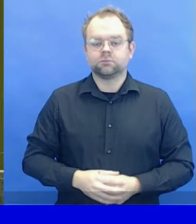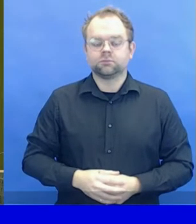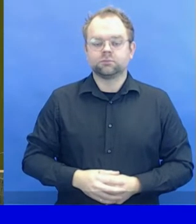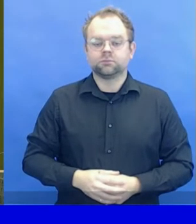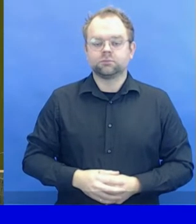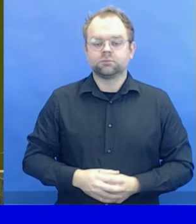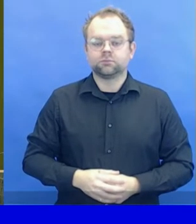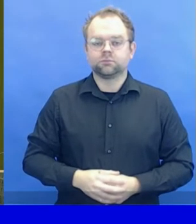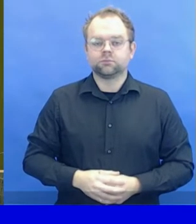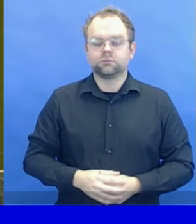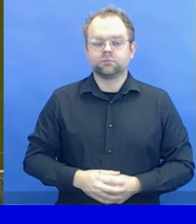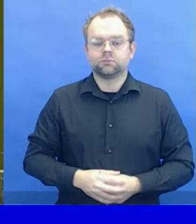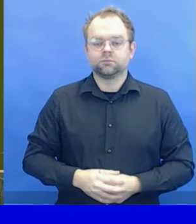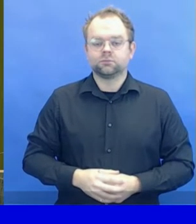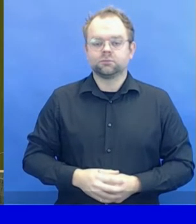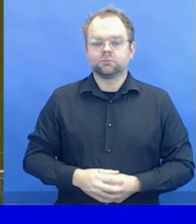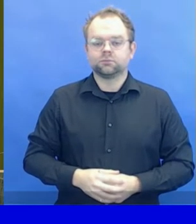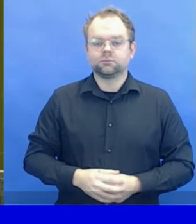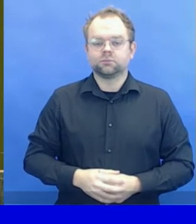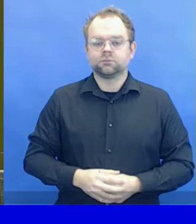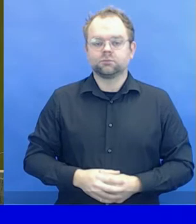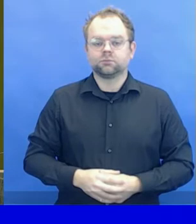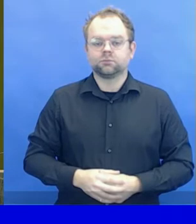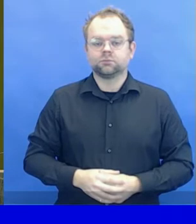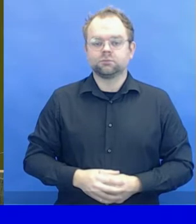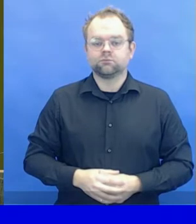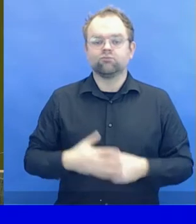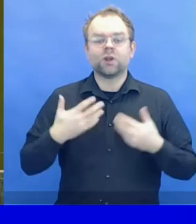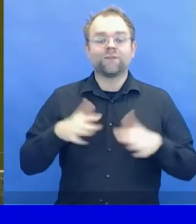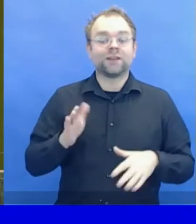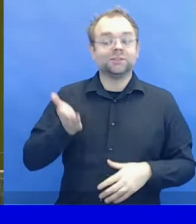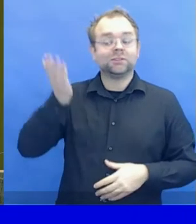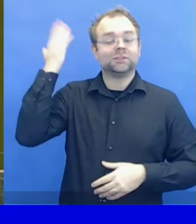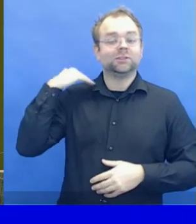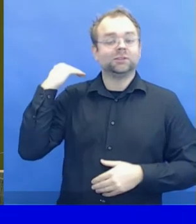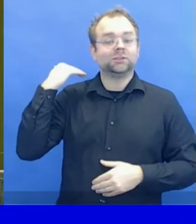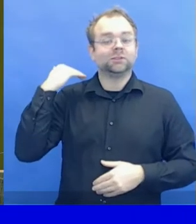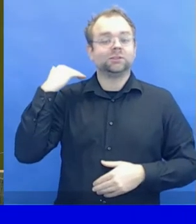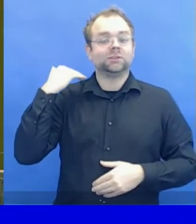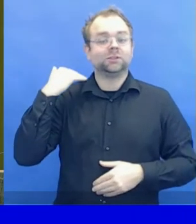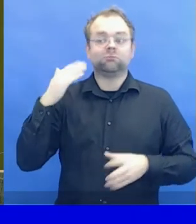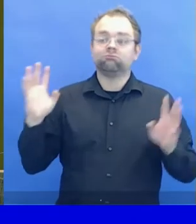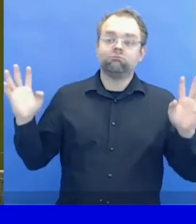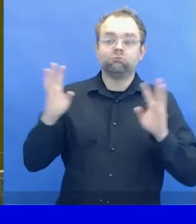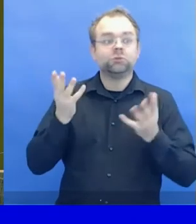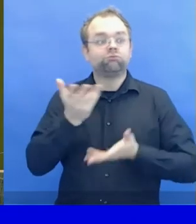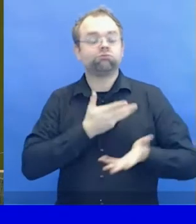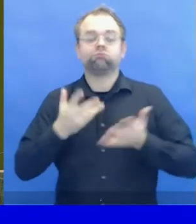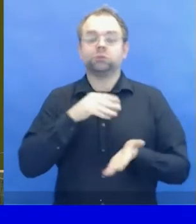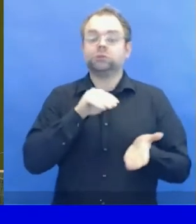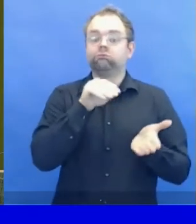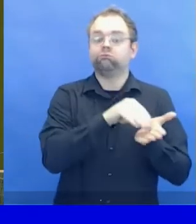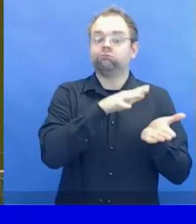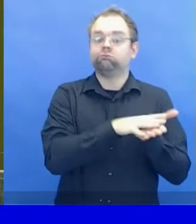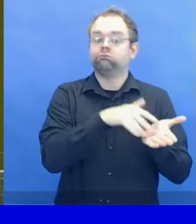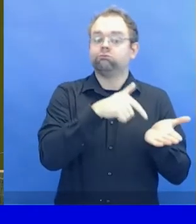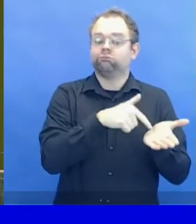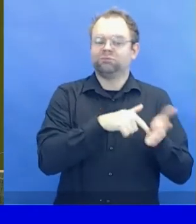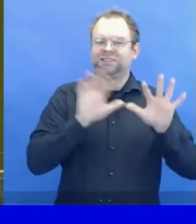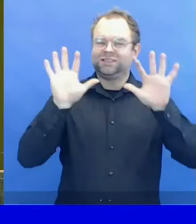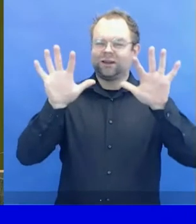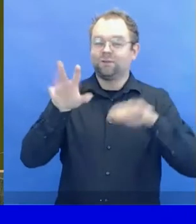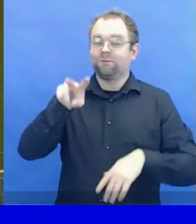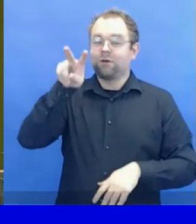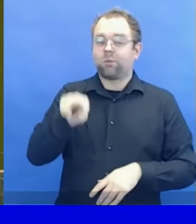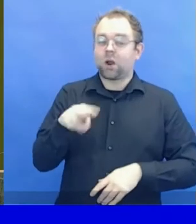Paragraphs 5 and 6 of the Convention, the Secretary General invited state parties of the Convention to submit their